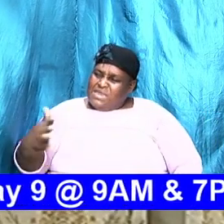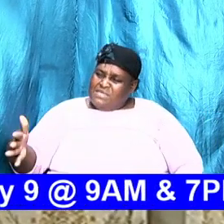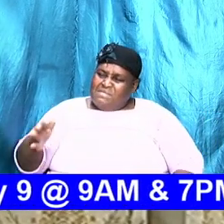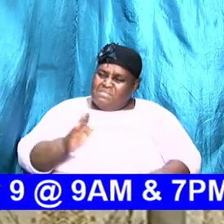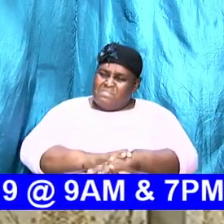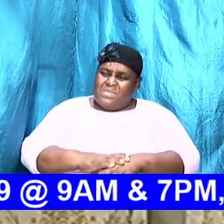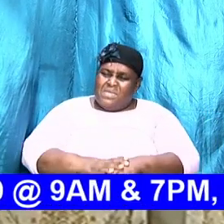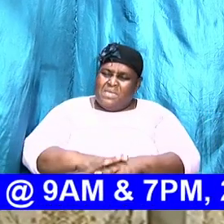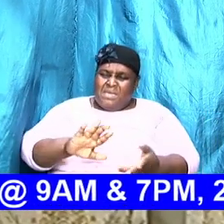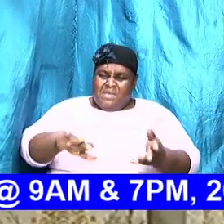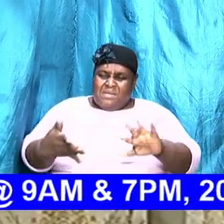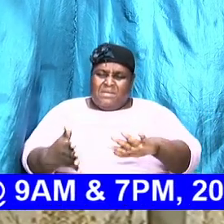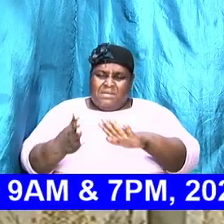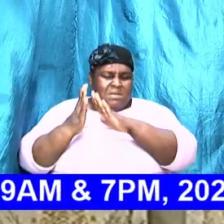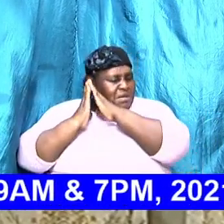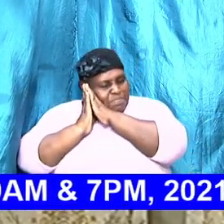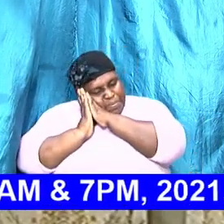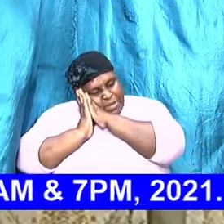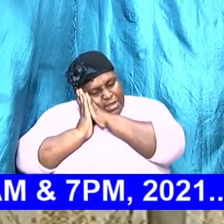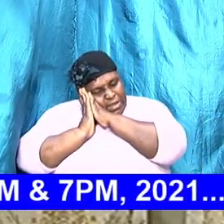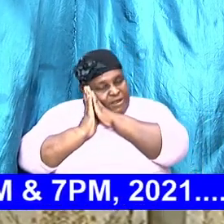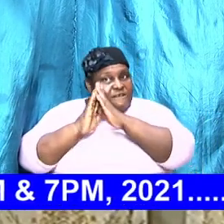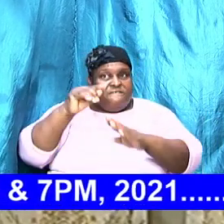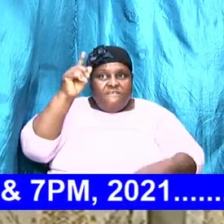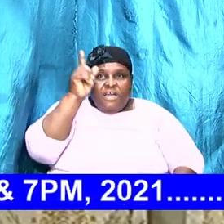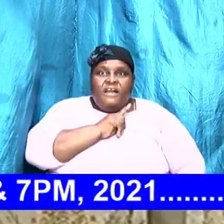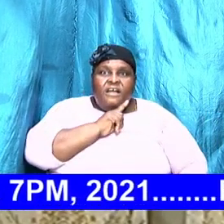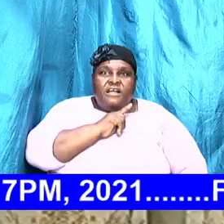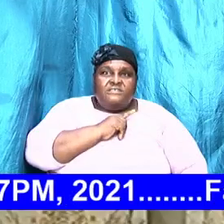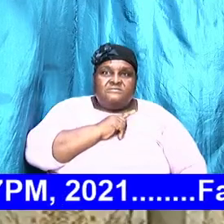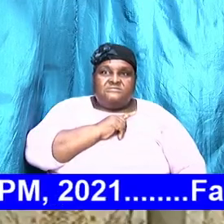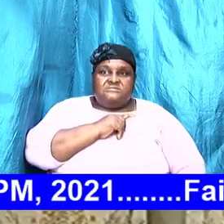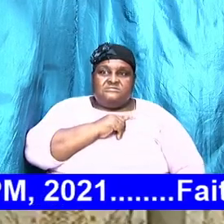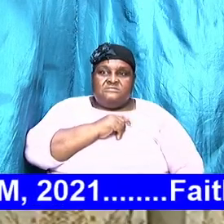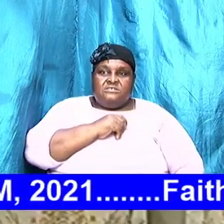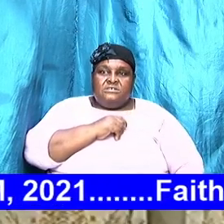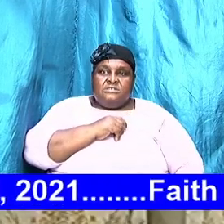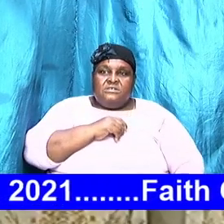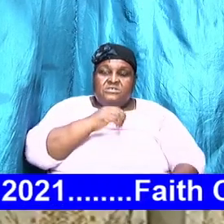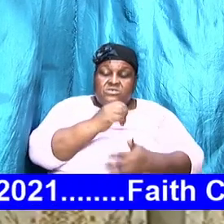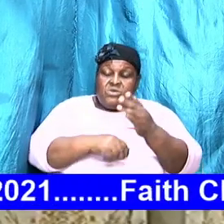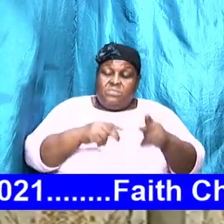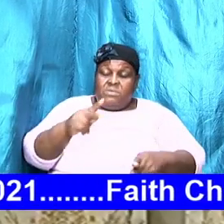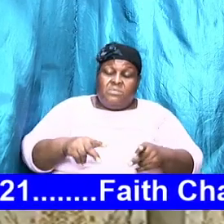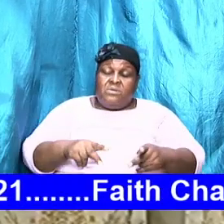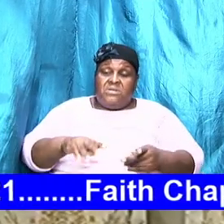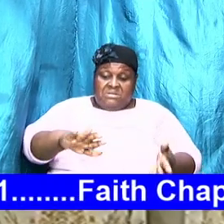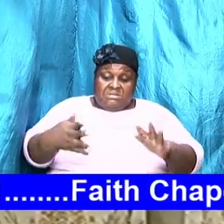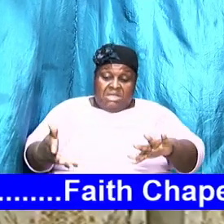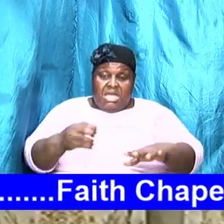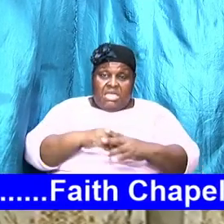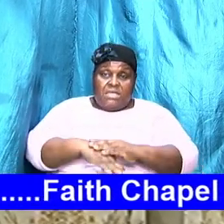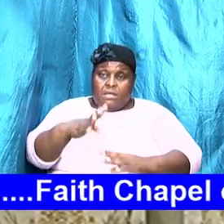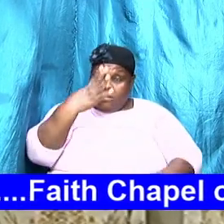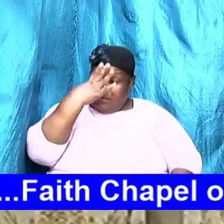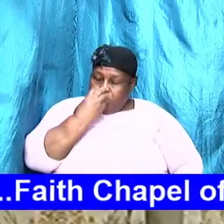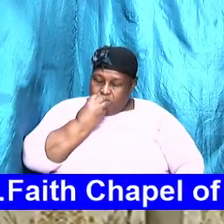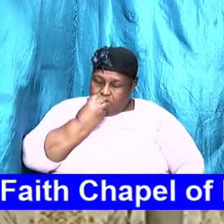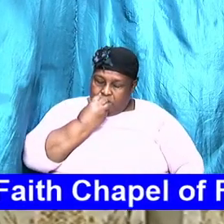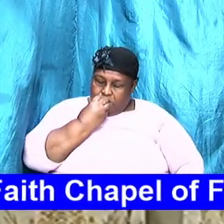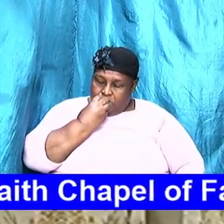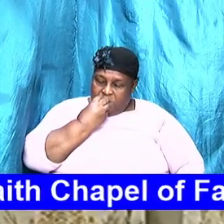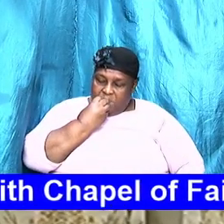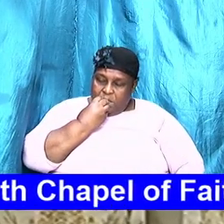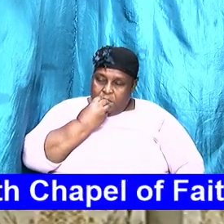me it's a farce because some folks will die in their sleep and won't be able to say God forgive